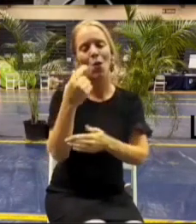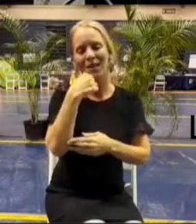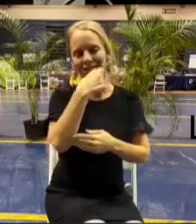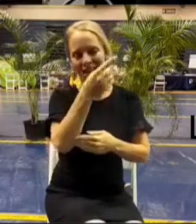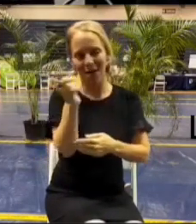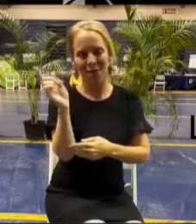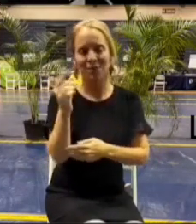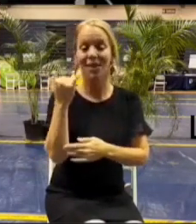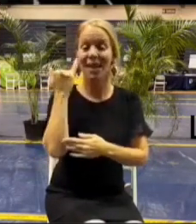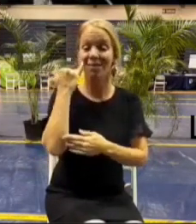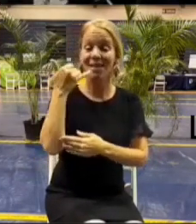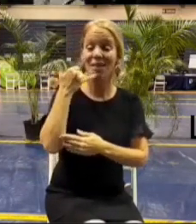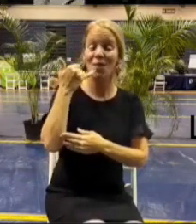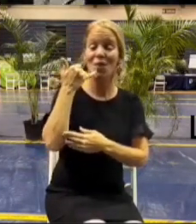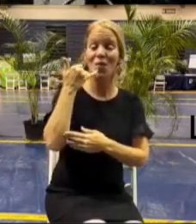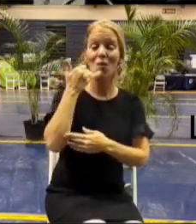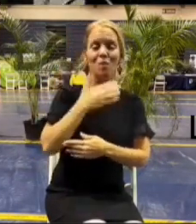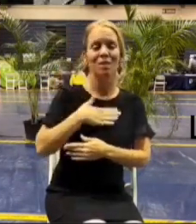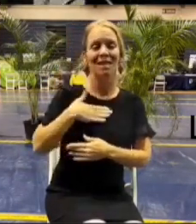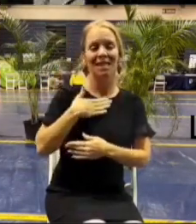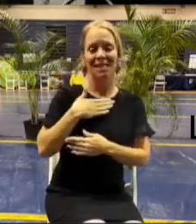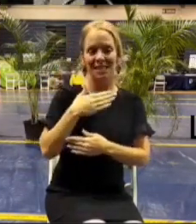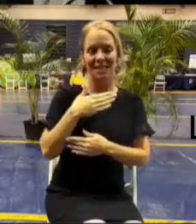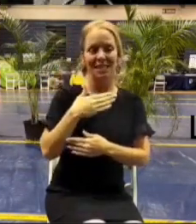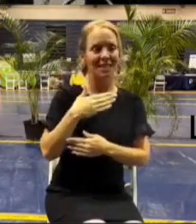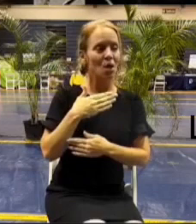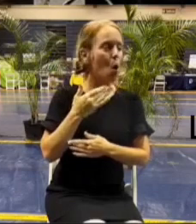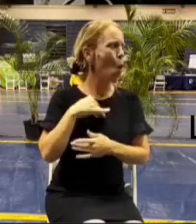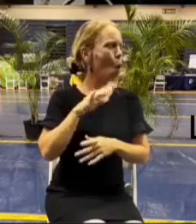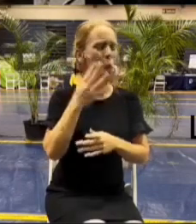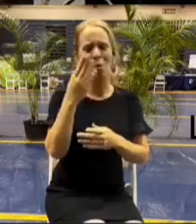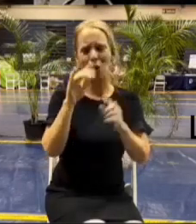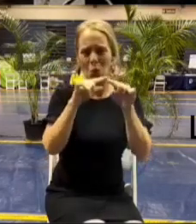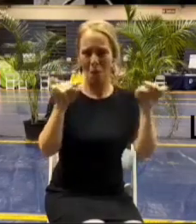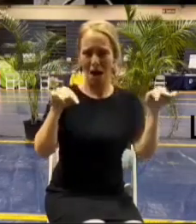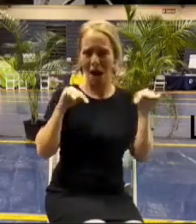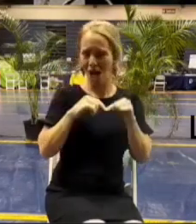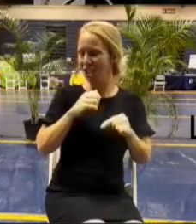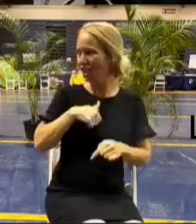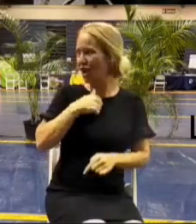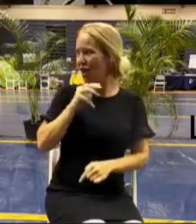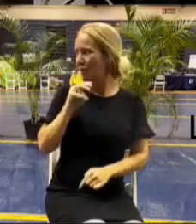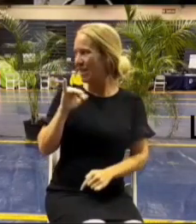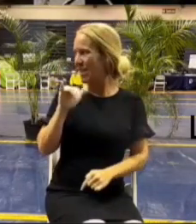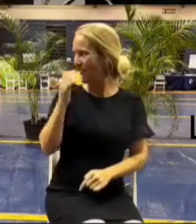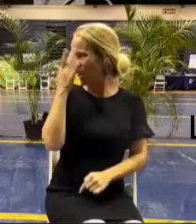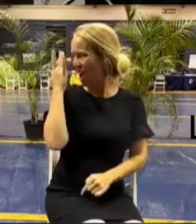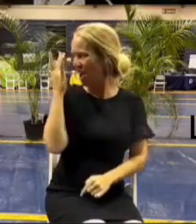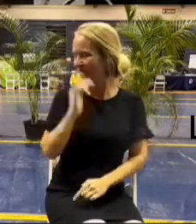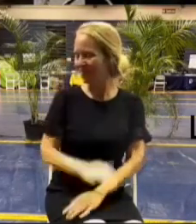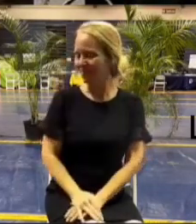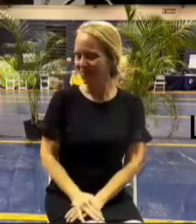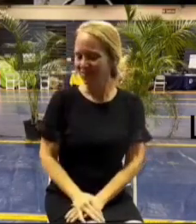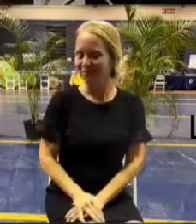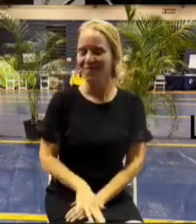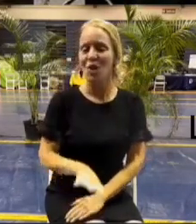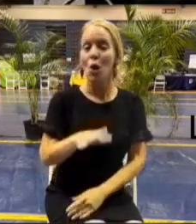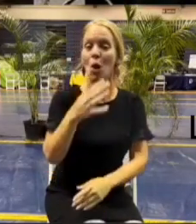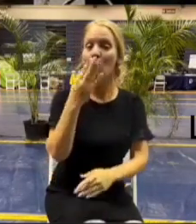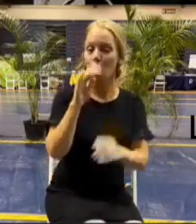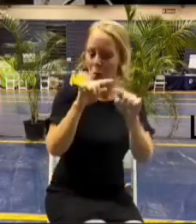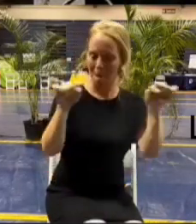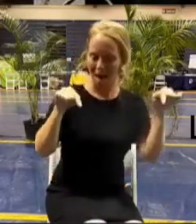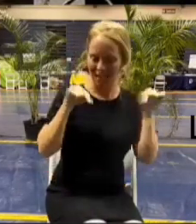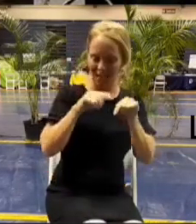have your cell phone on blue box sorry Mia okay the blue box is